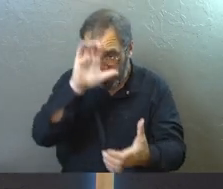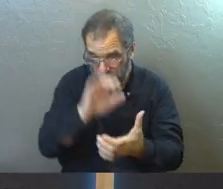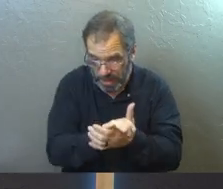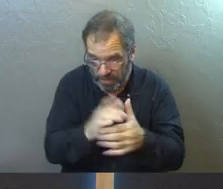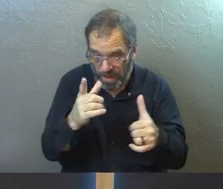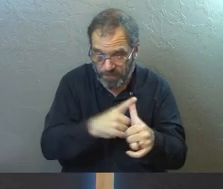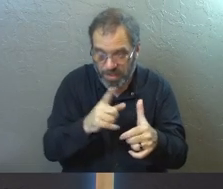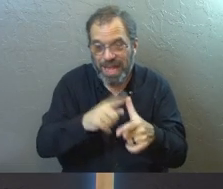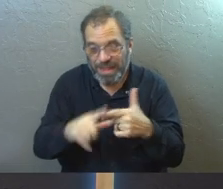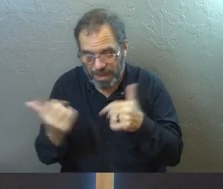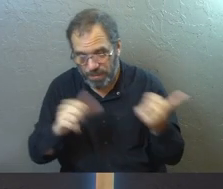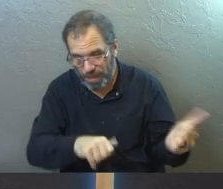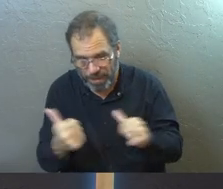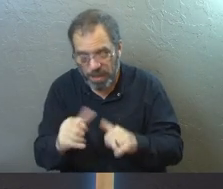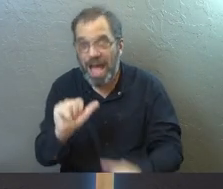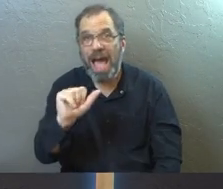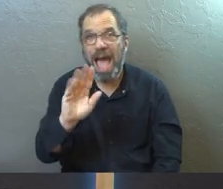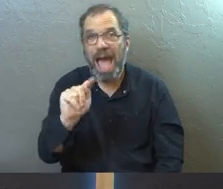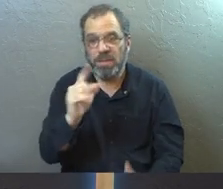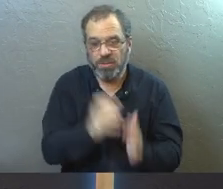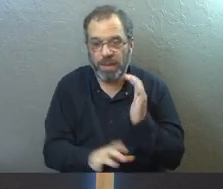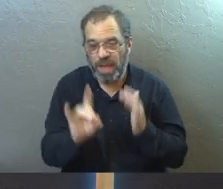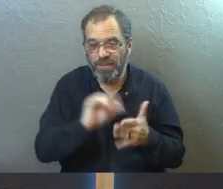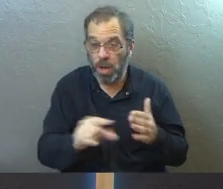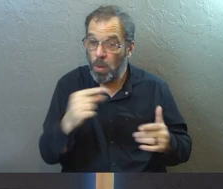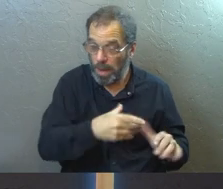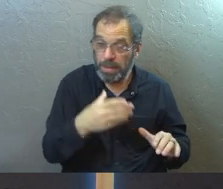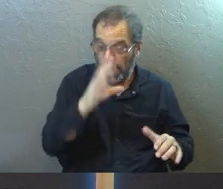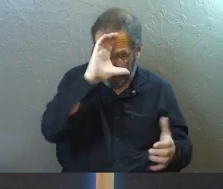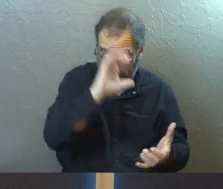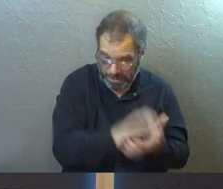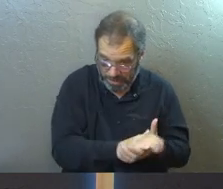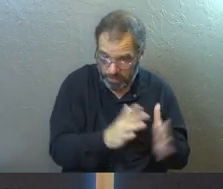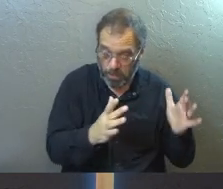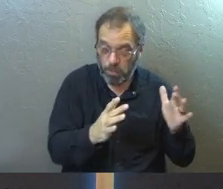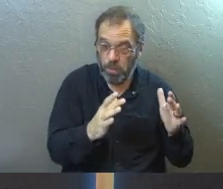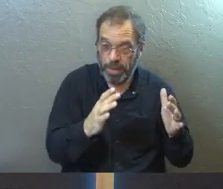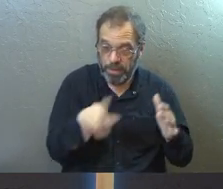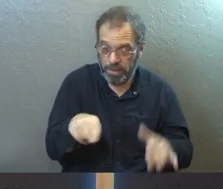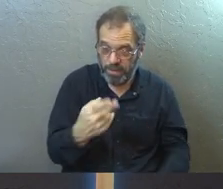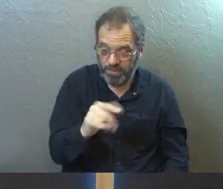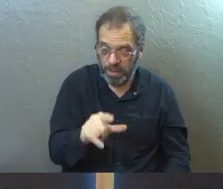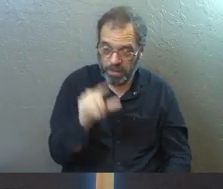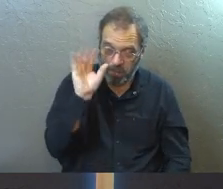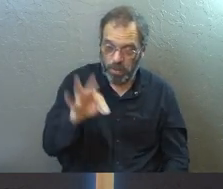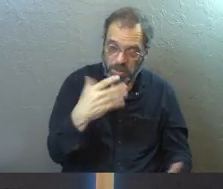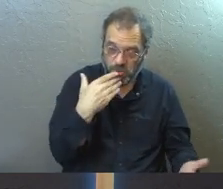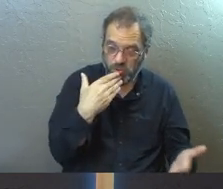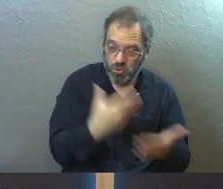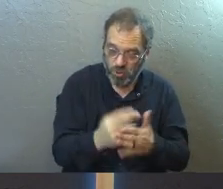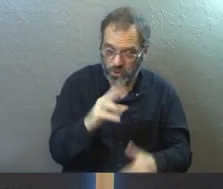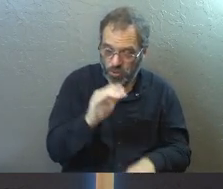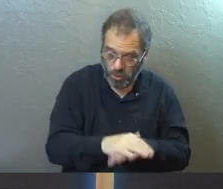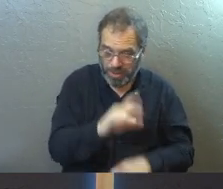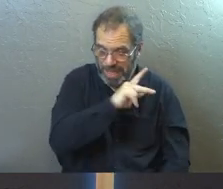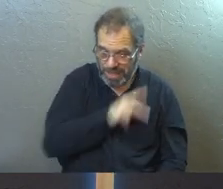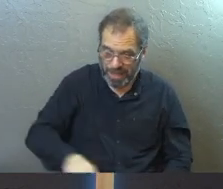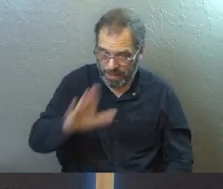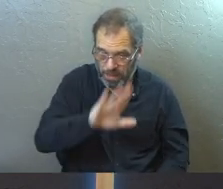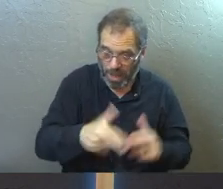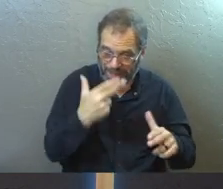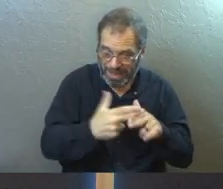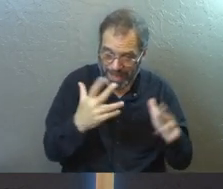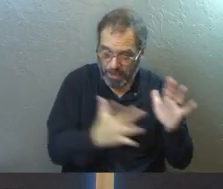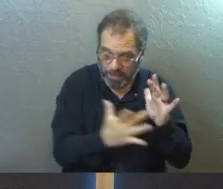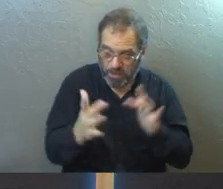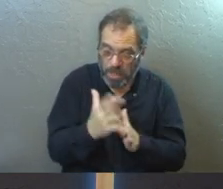comes first, then baptism. This is Acts 8, 12. But when they believed Philip as he preached the good news about the kingdom of God in the name of Jesus Christ,